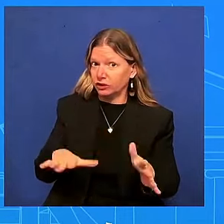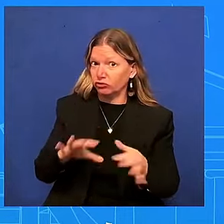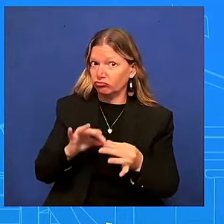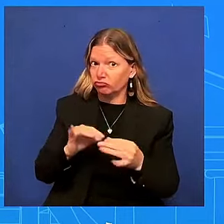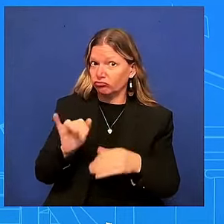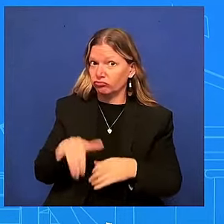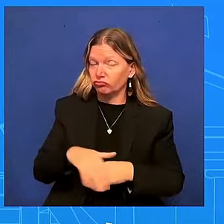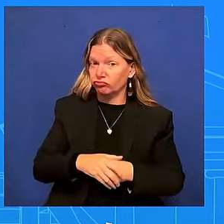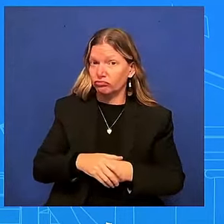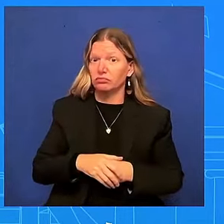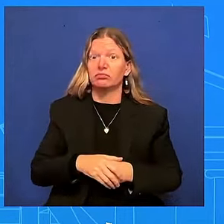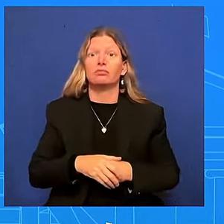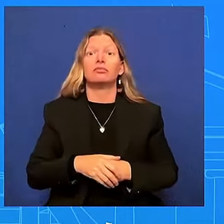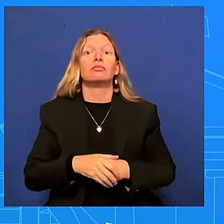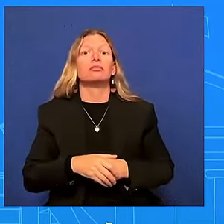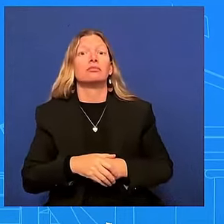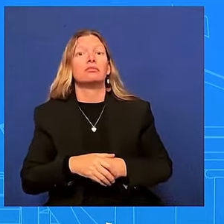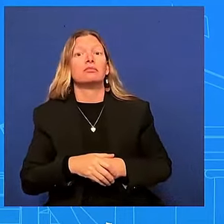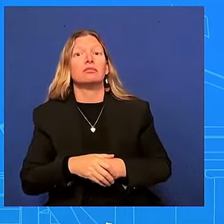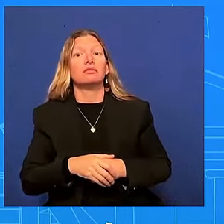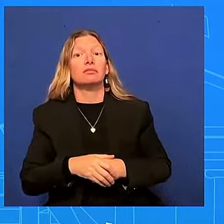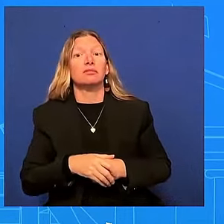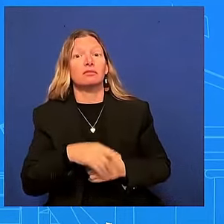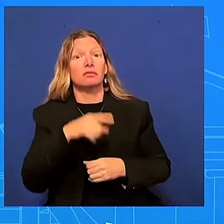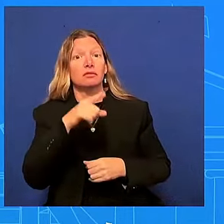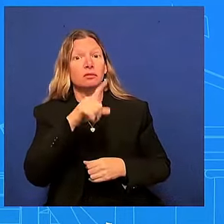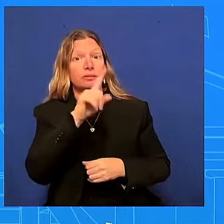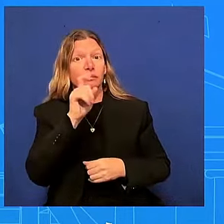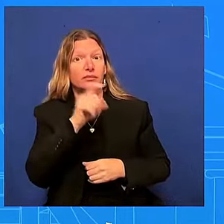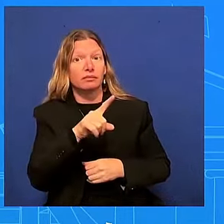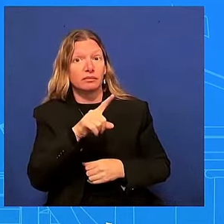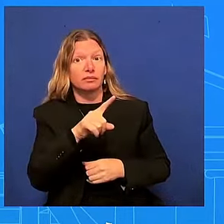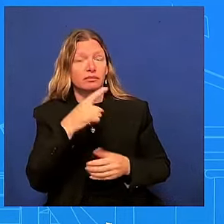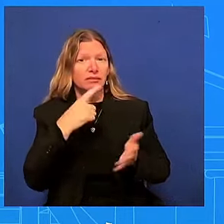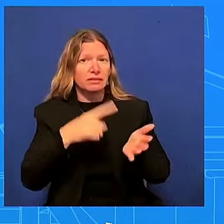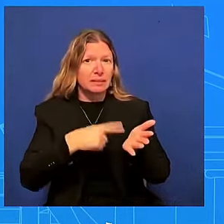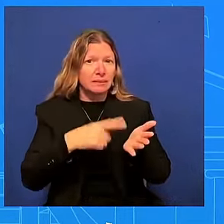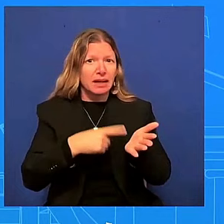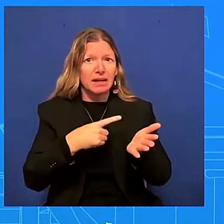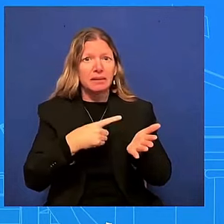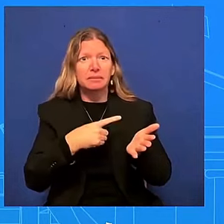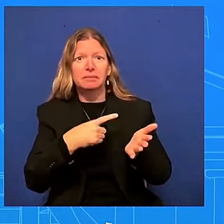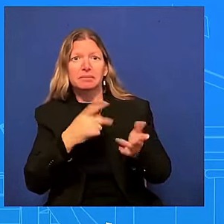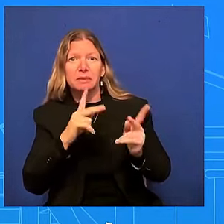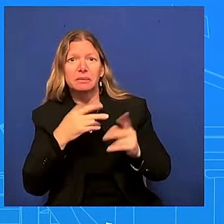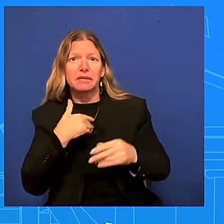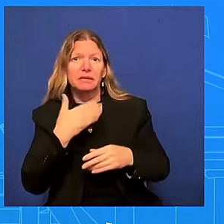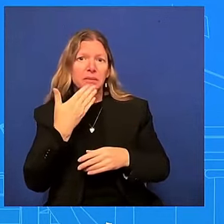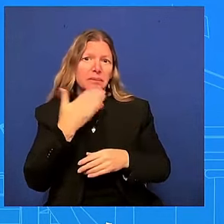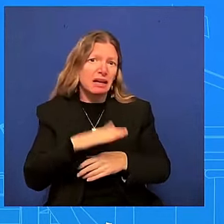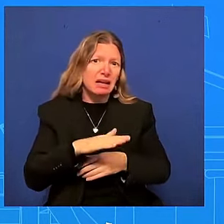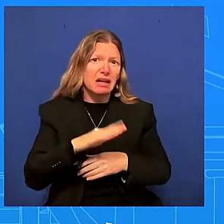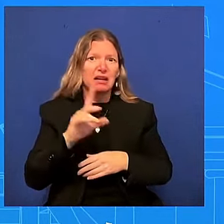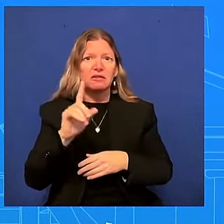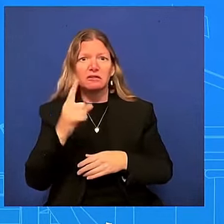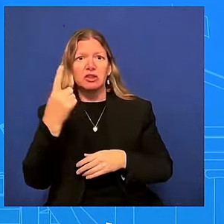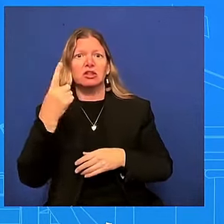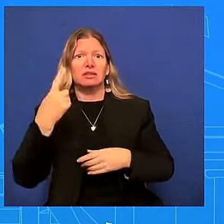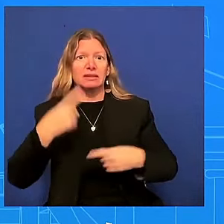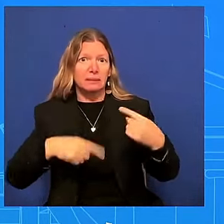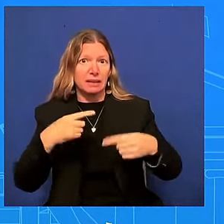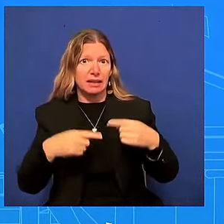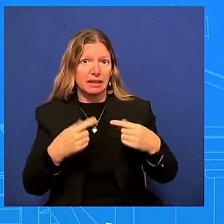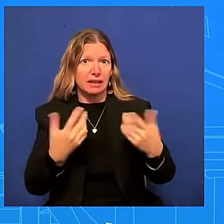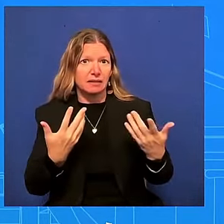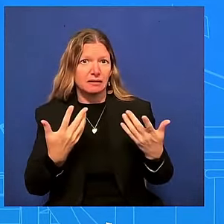have a bad first debate there's been a lot of discussion going around and of course no decision yet but um that maybe there isn't